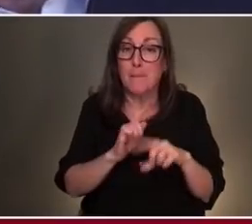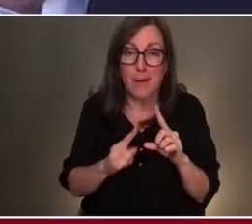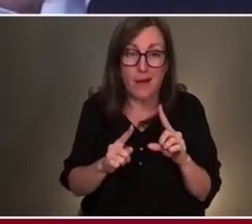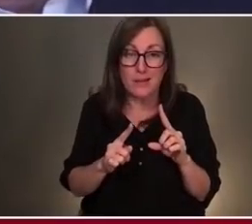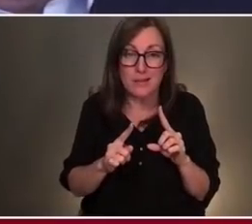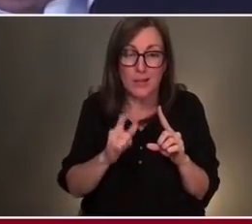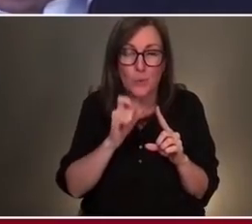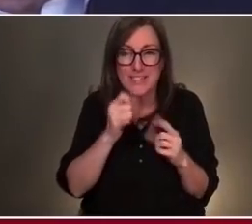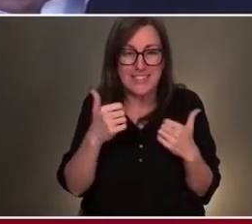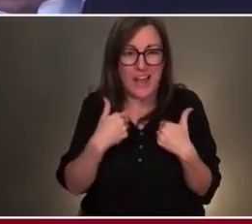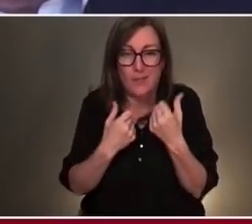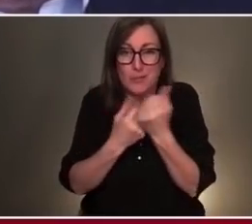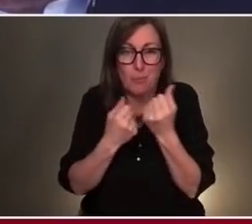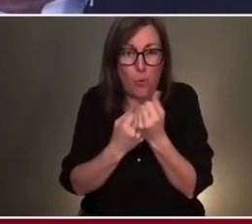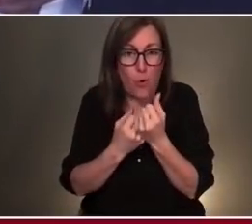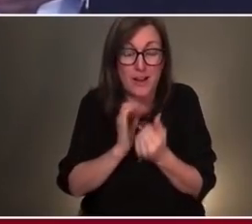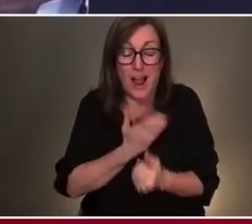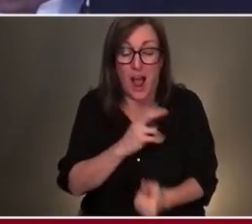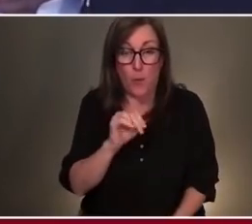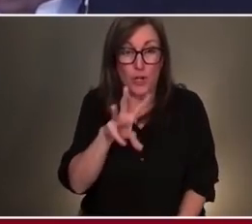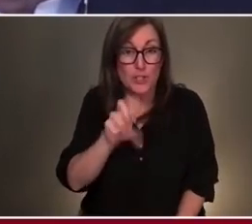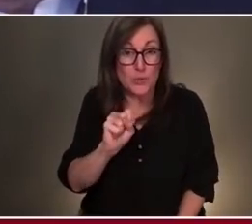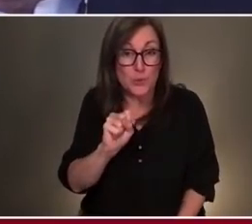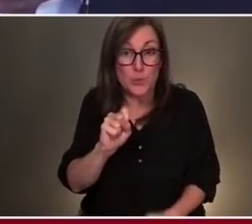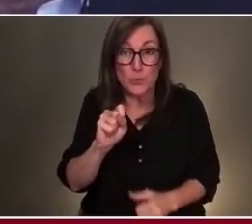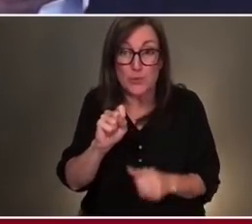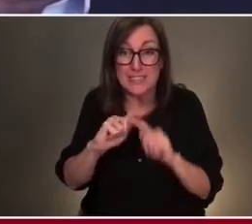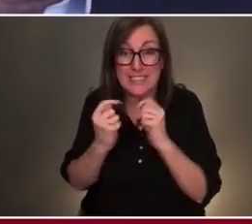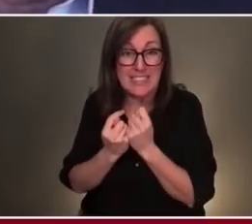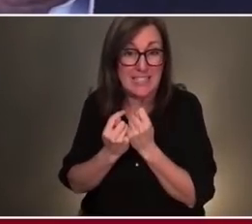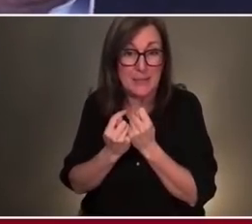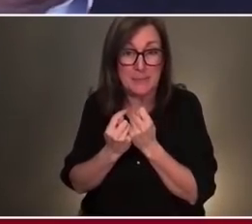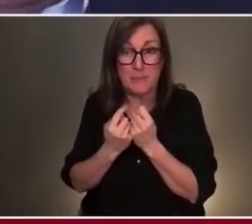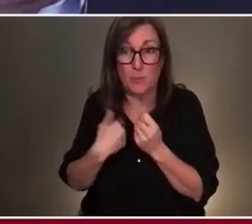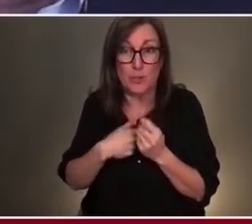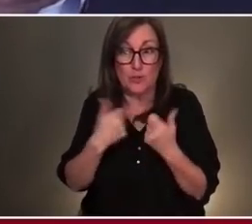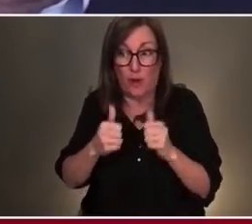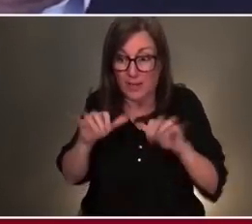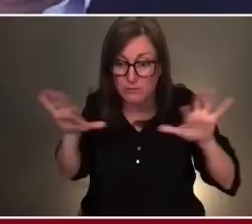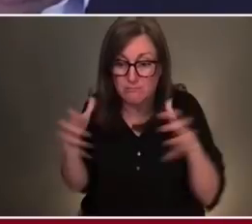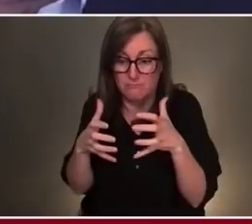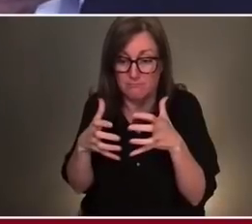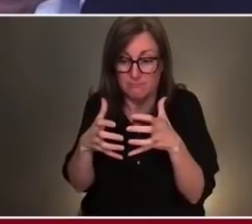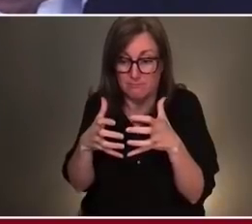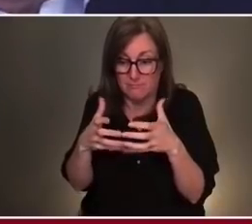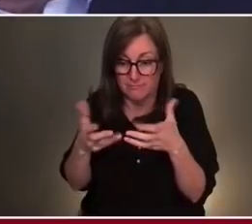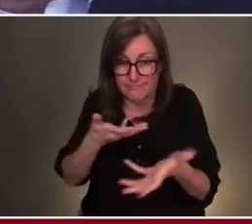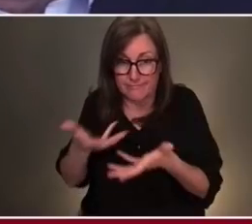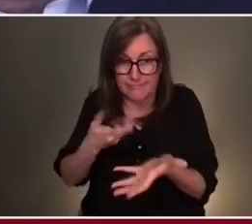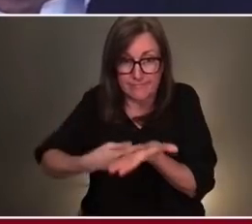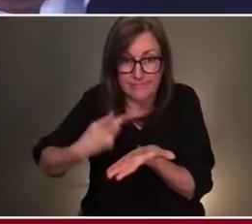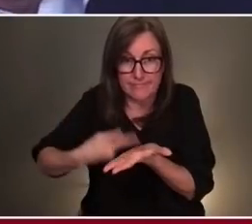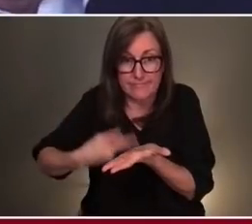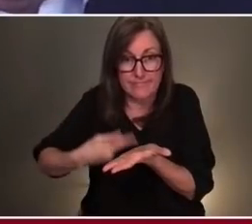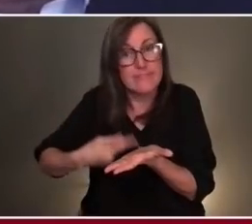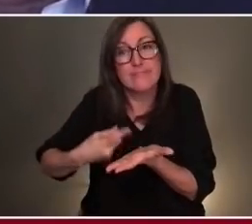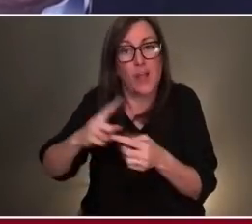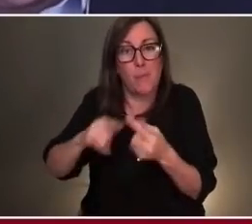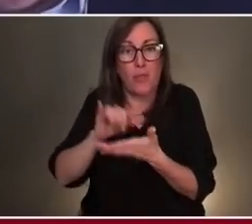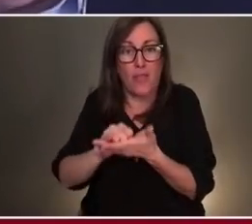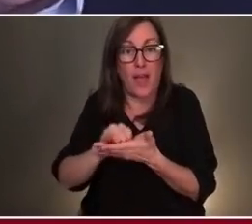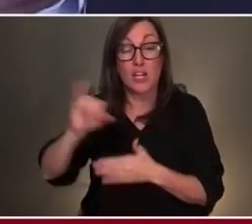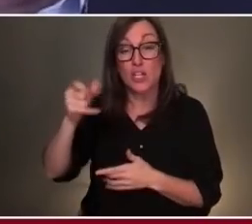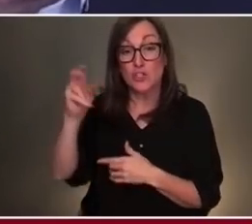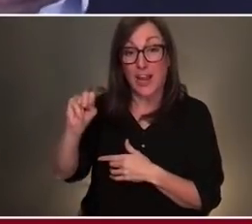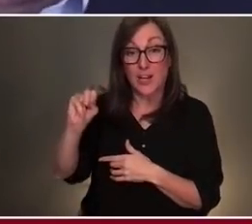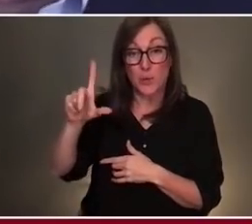that allowed our news team and all of us to quickly get together on that, and I don't think most people know that actually on January